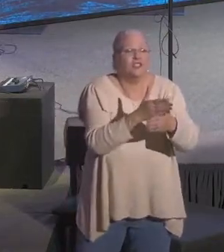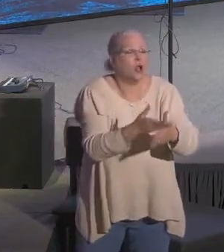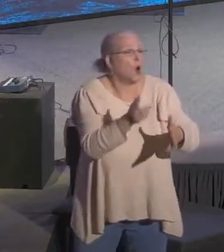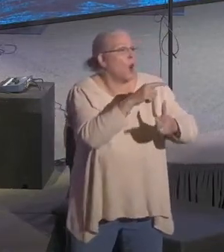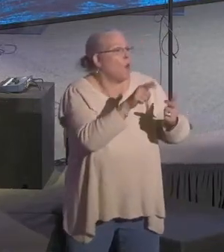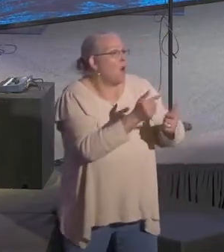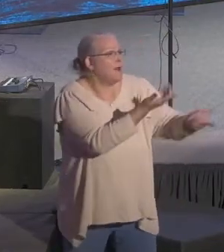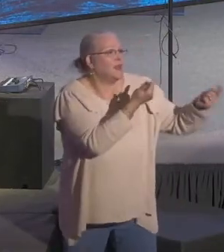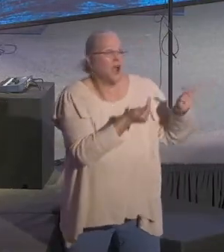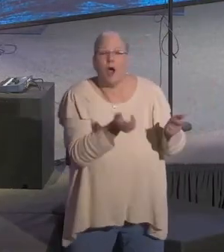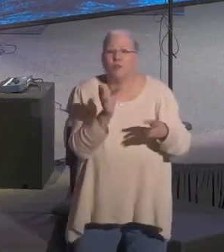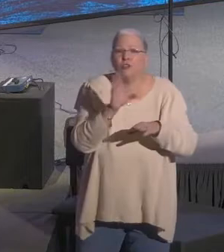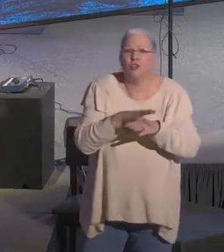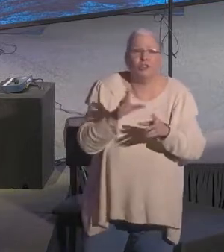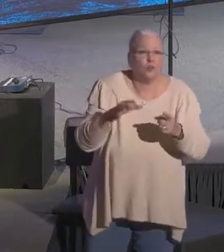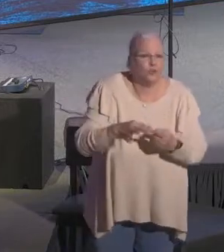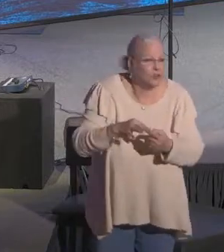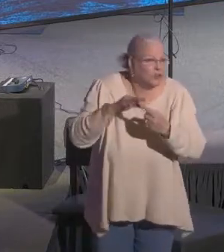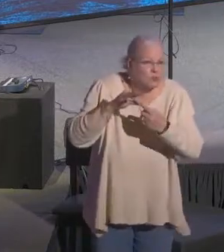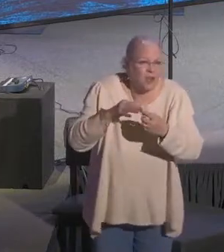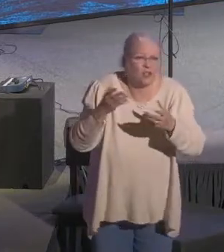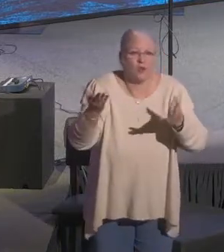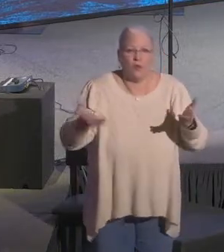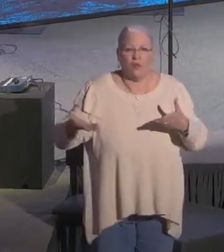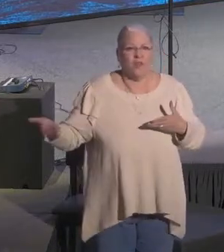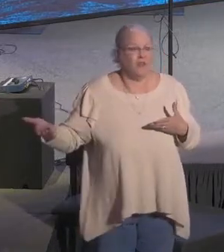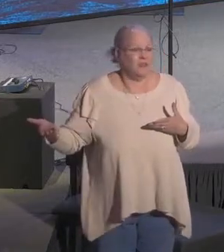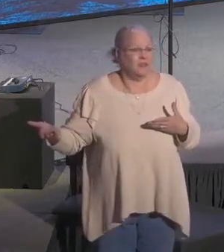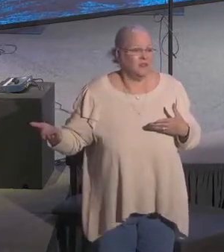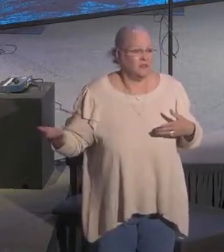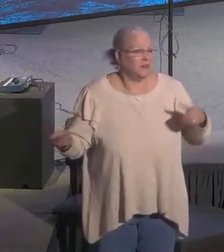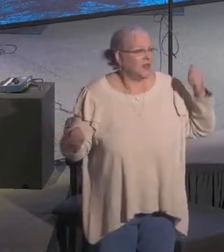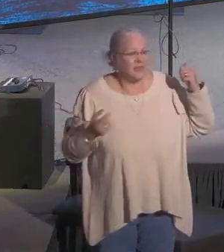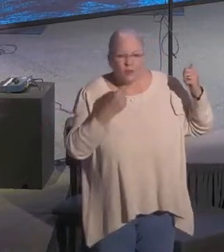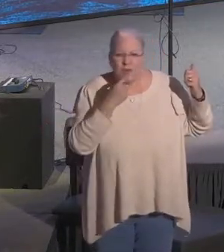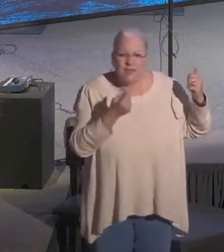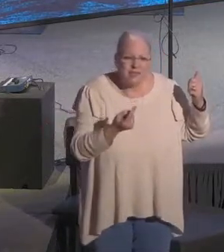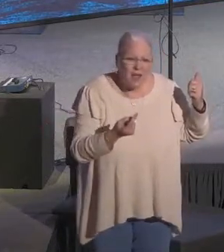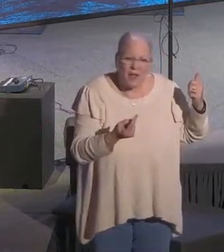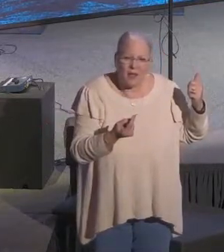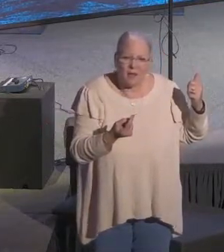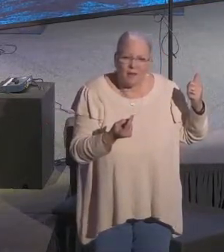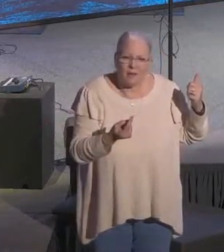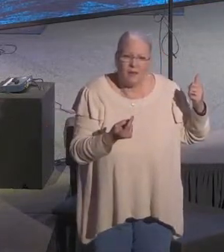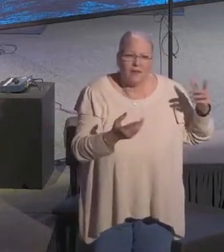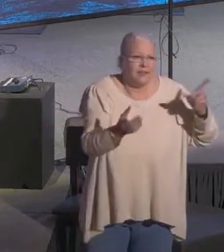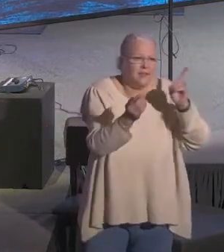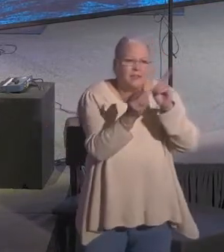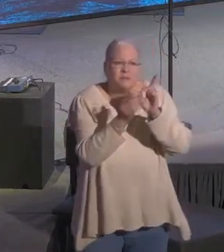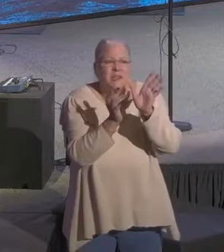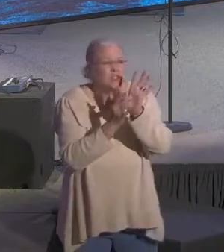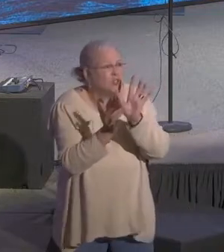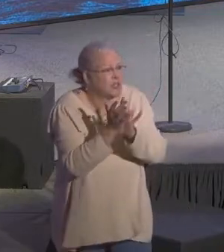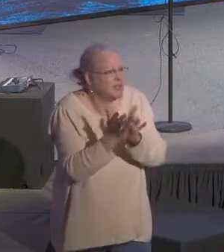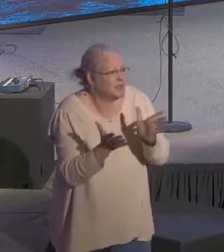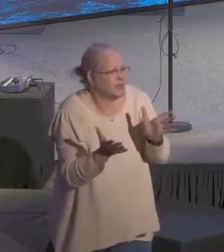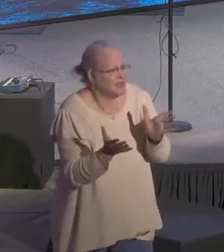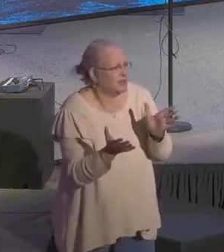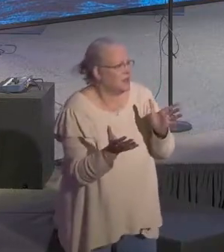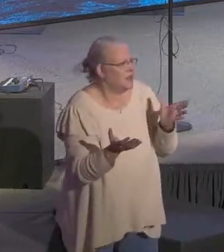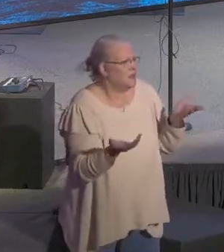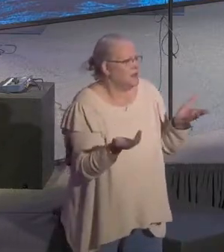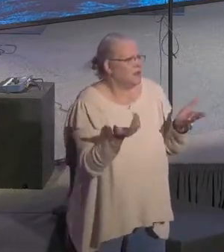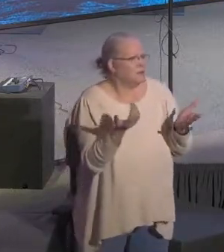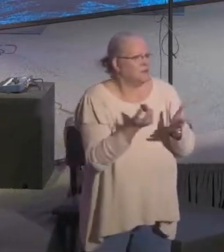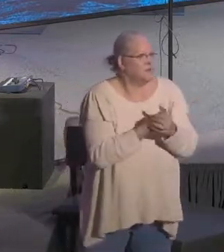And I said to him, I just thought, you I'm preaching this Sunday. I probably should mention to this guy, there's a savior. It's not just about the church service. I said, you